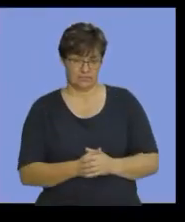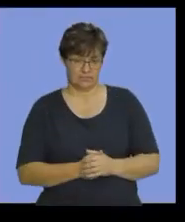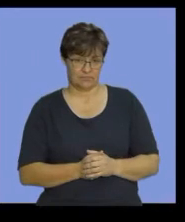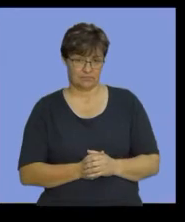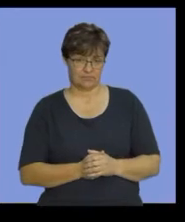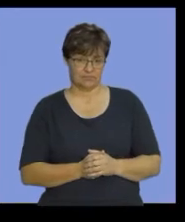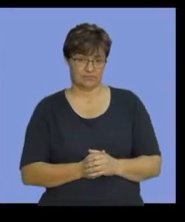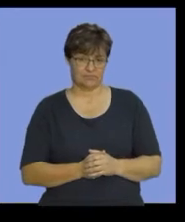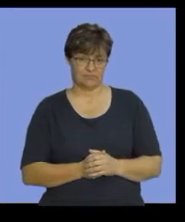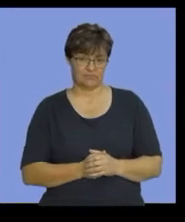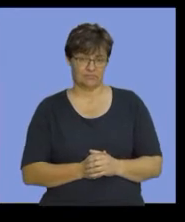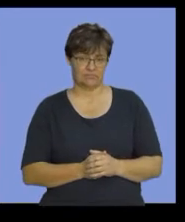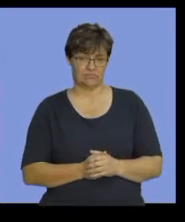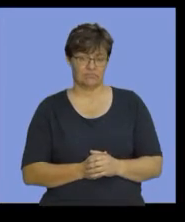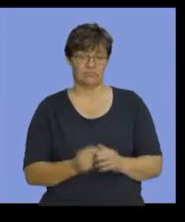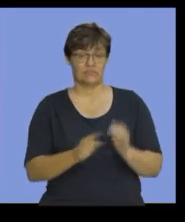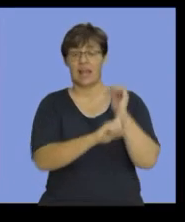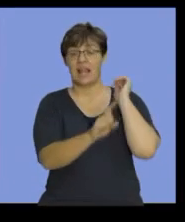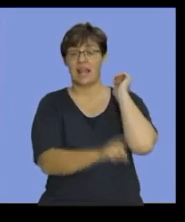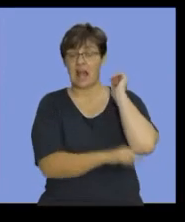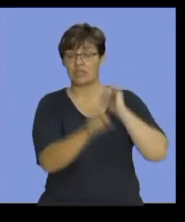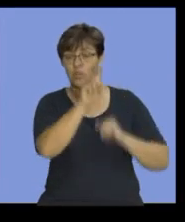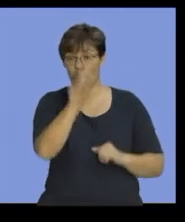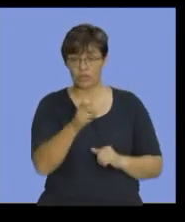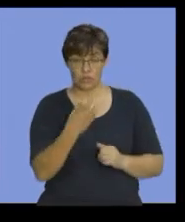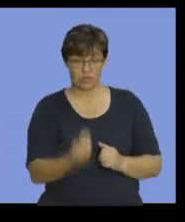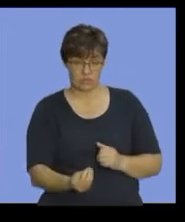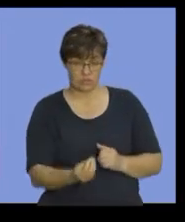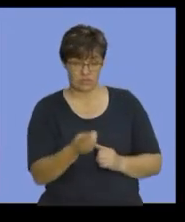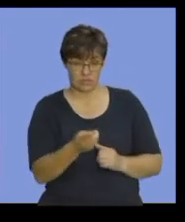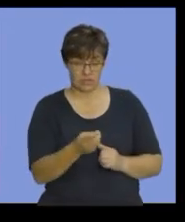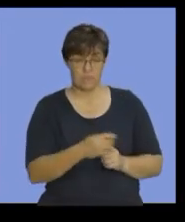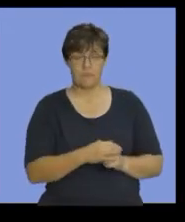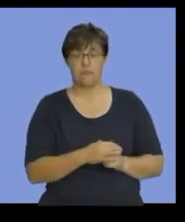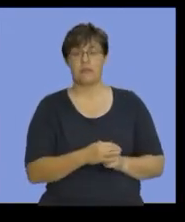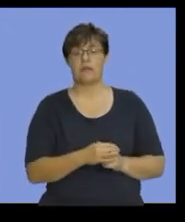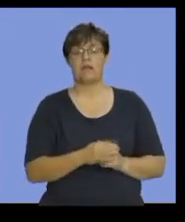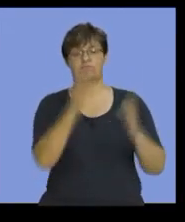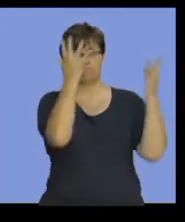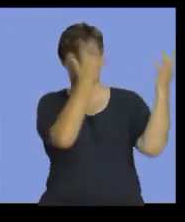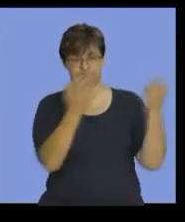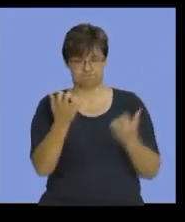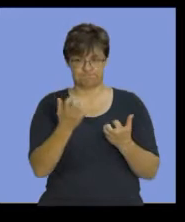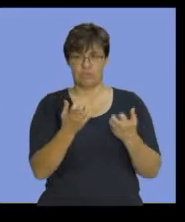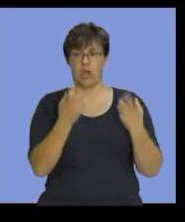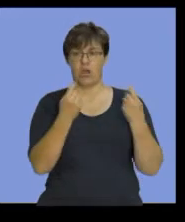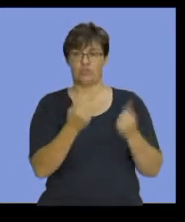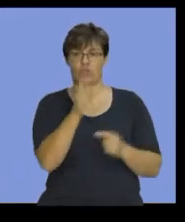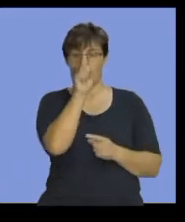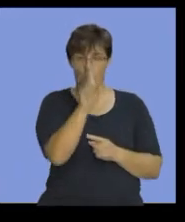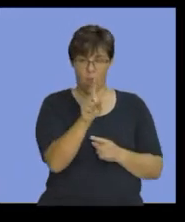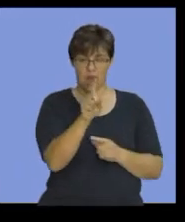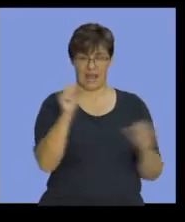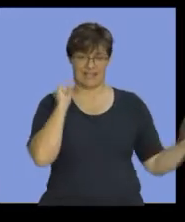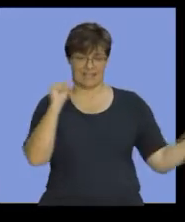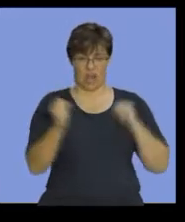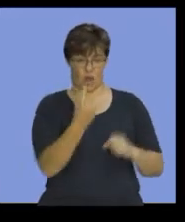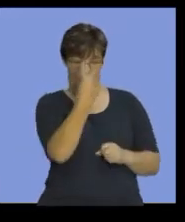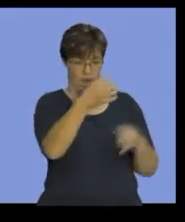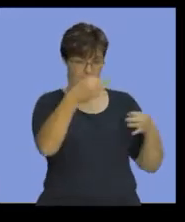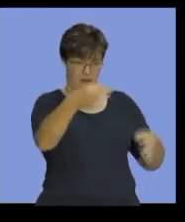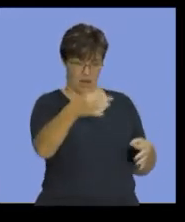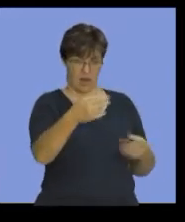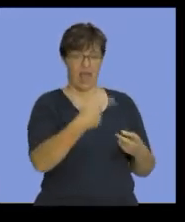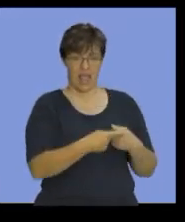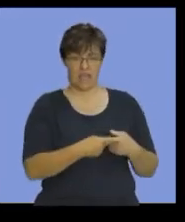And I think the last question we had to do here was calculate the cost of one finished towel if we